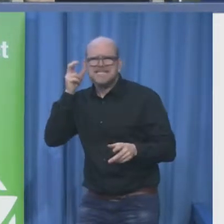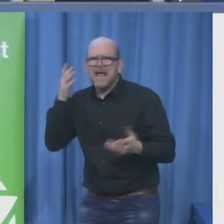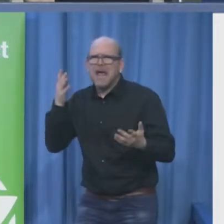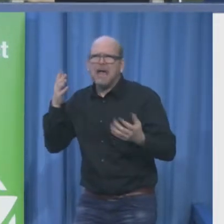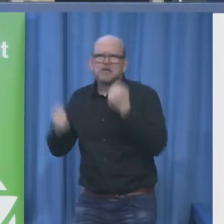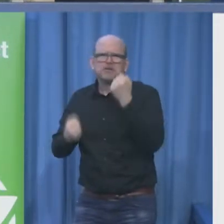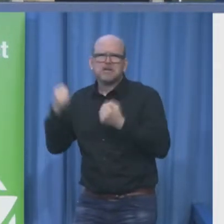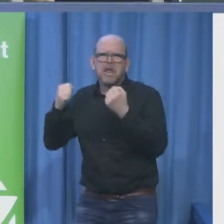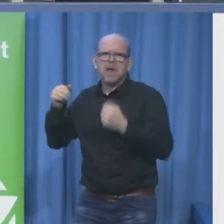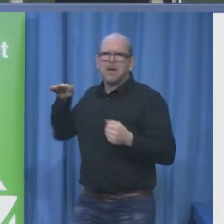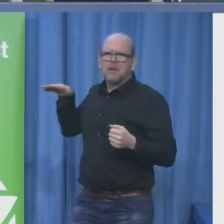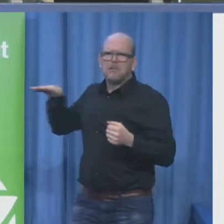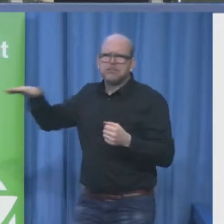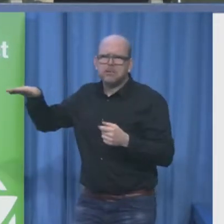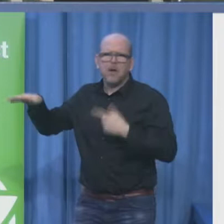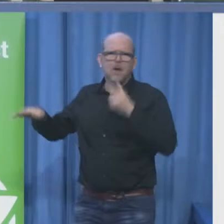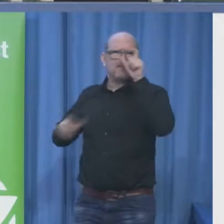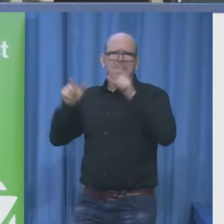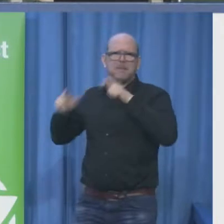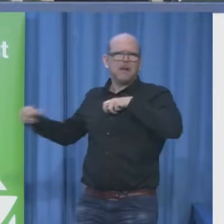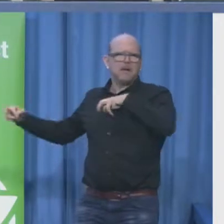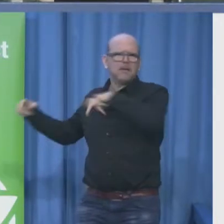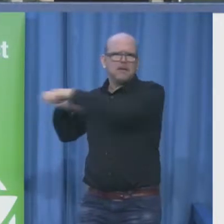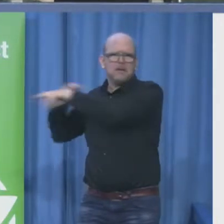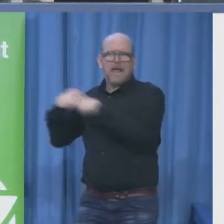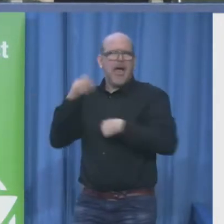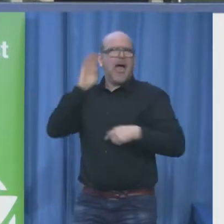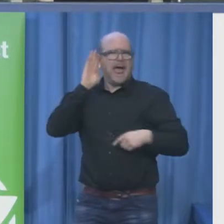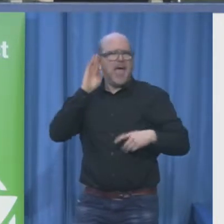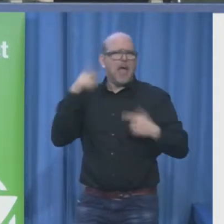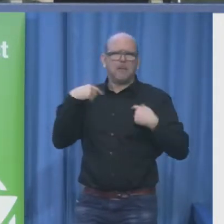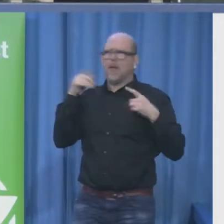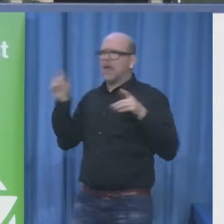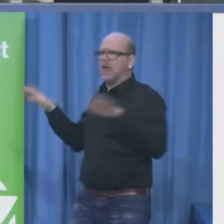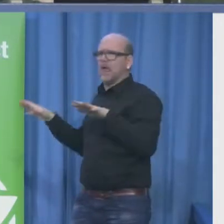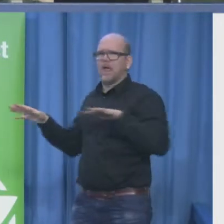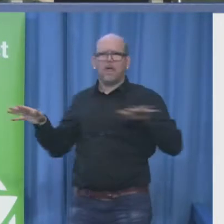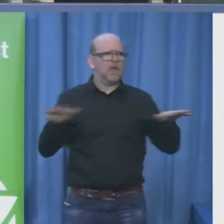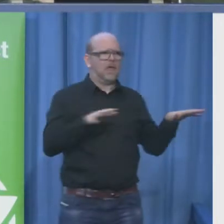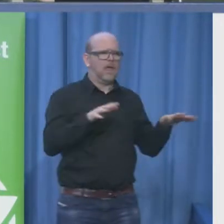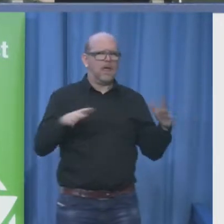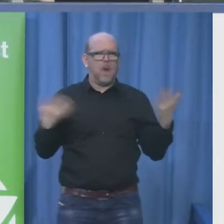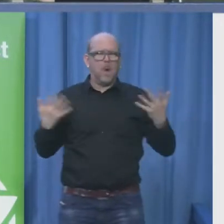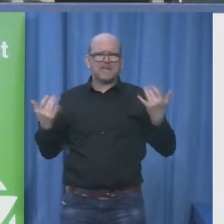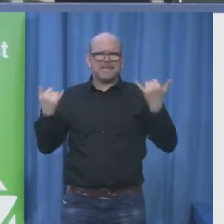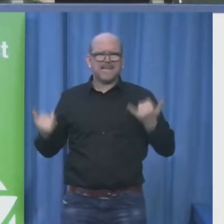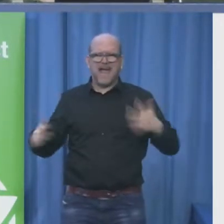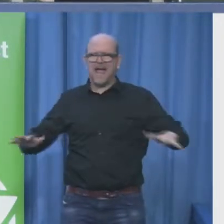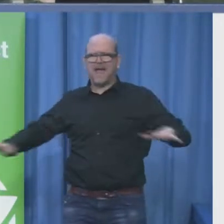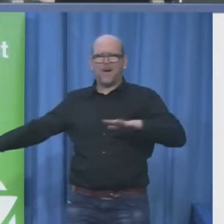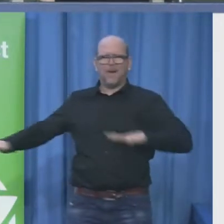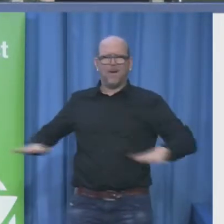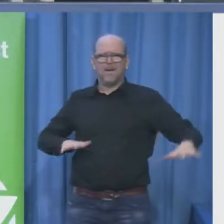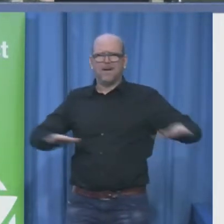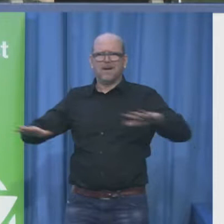what was unfolding in front of you so what we would do is it would announce that the cars from the left have been advised to stop